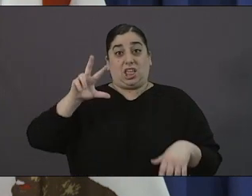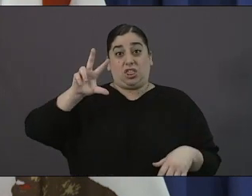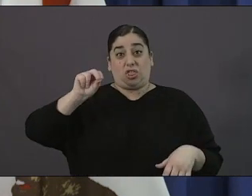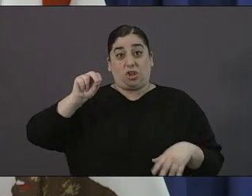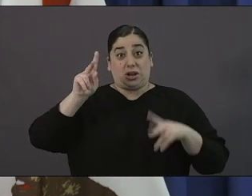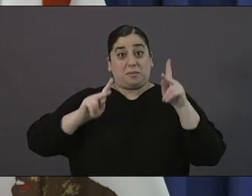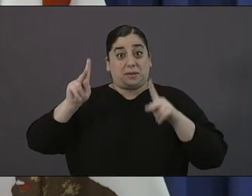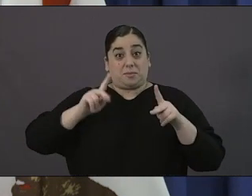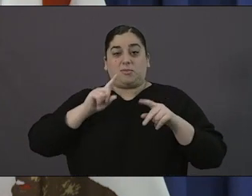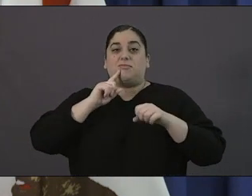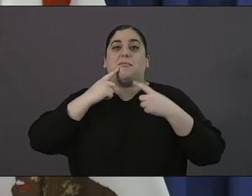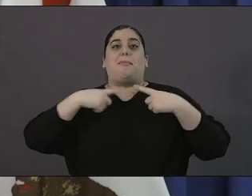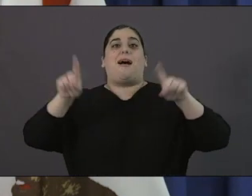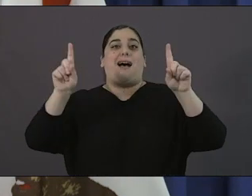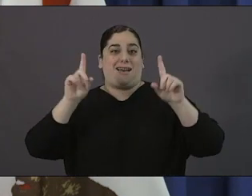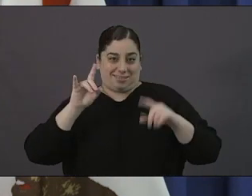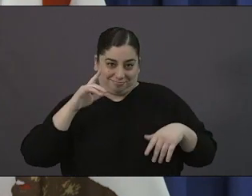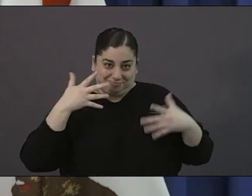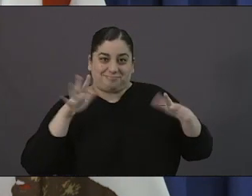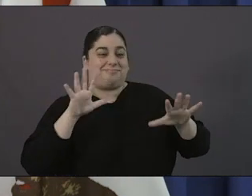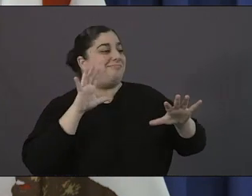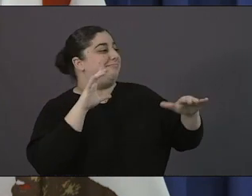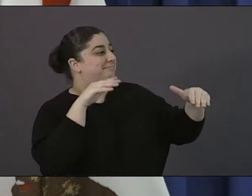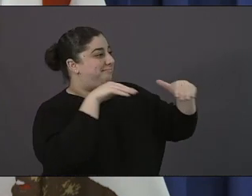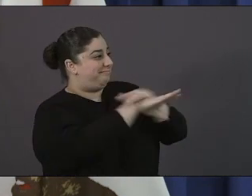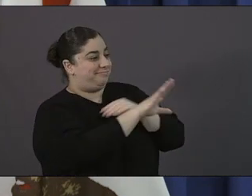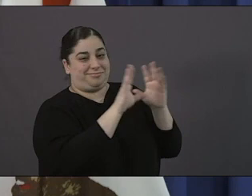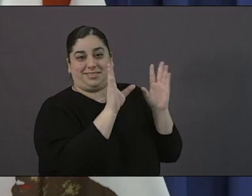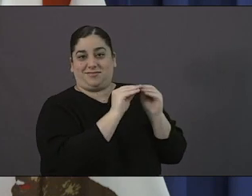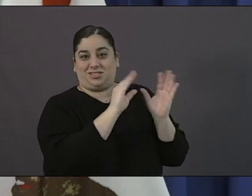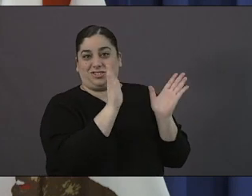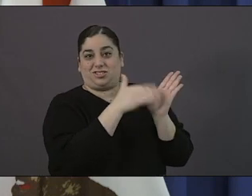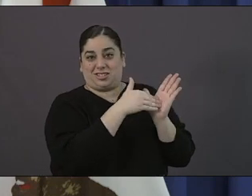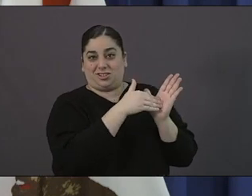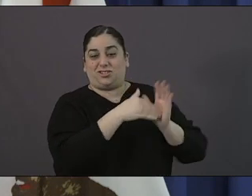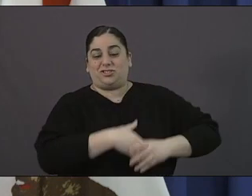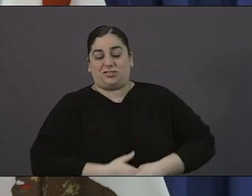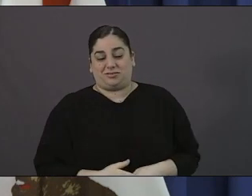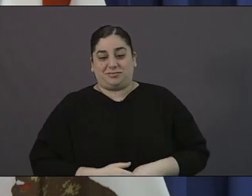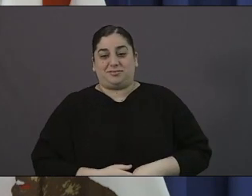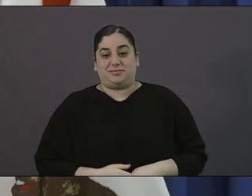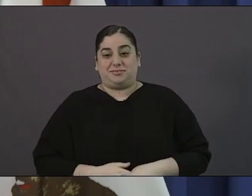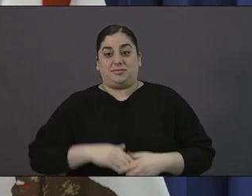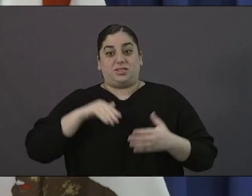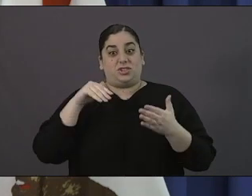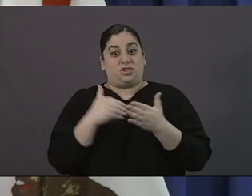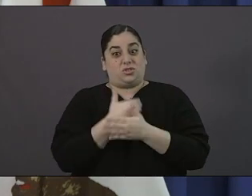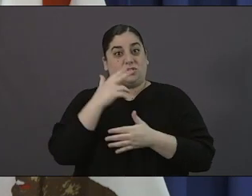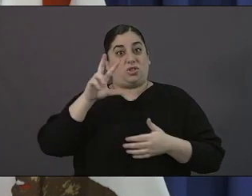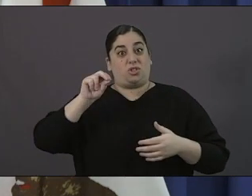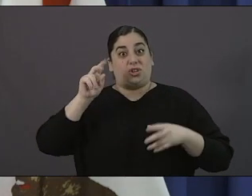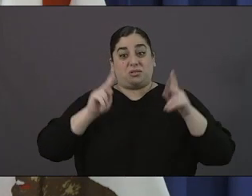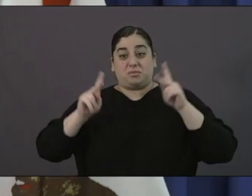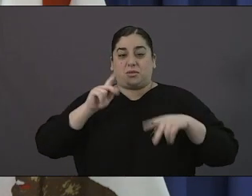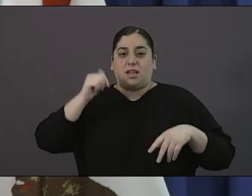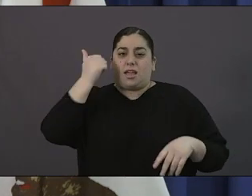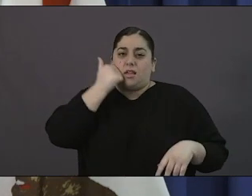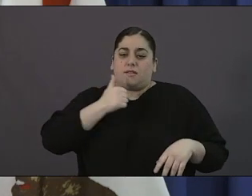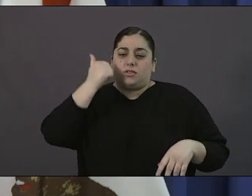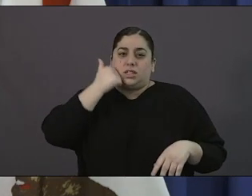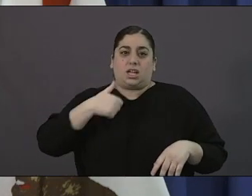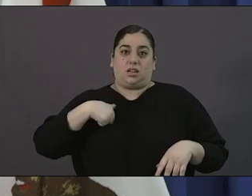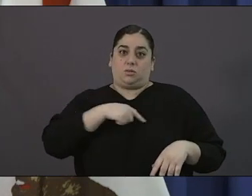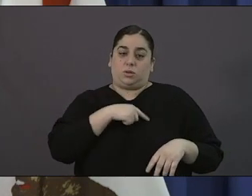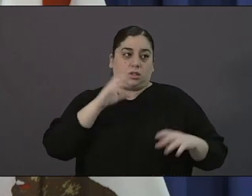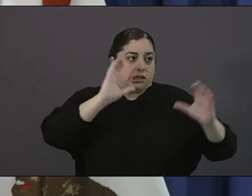separate individuals and different individuals than in the prior days and we go out each and every single day in these outreach efforts